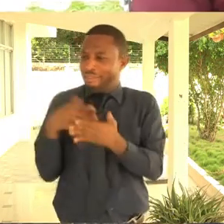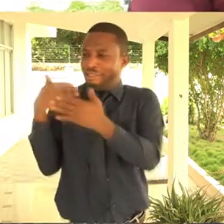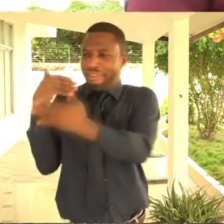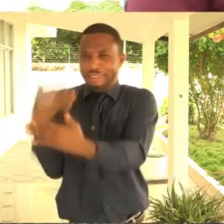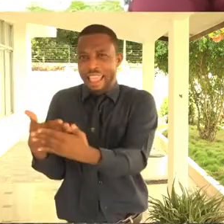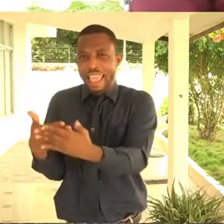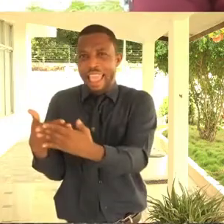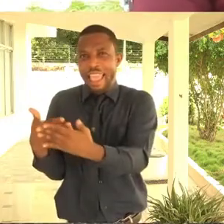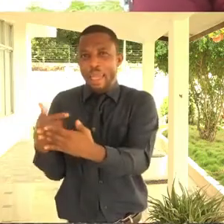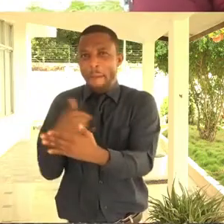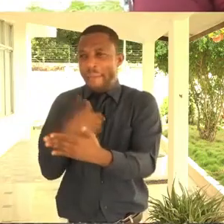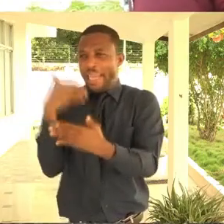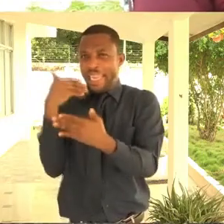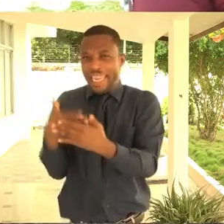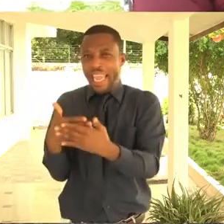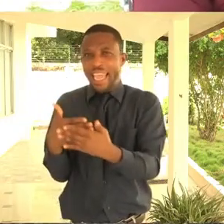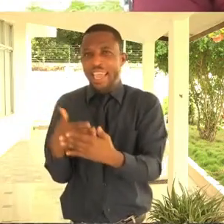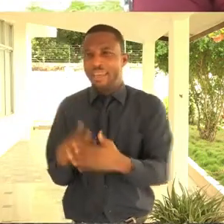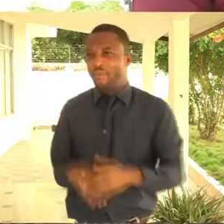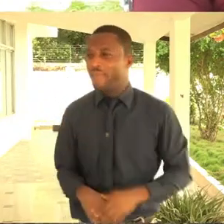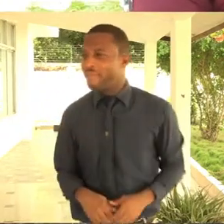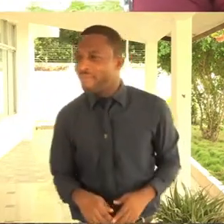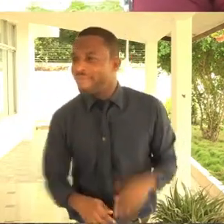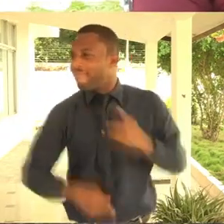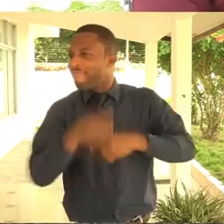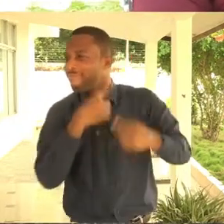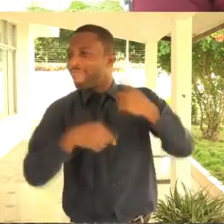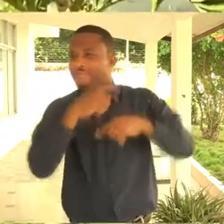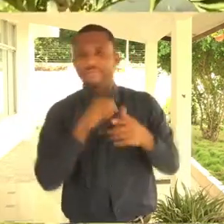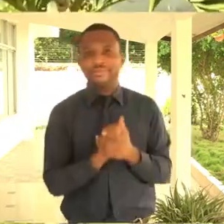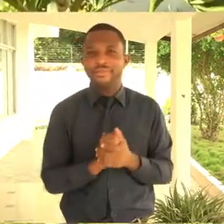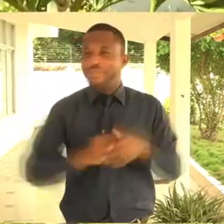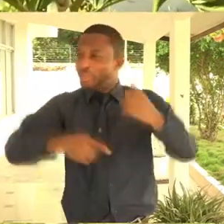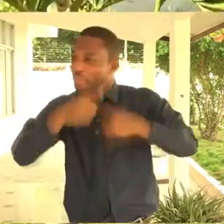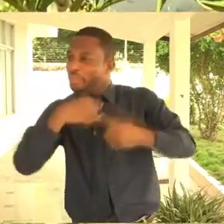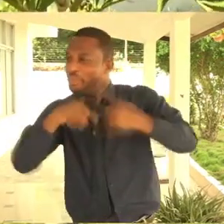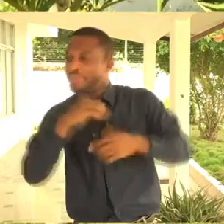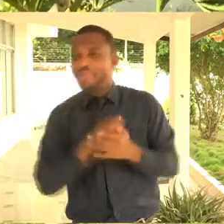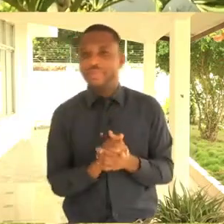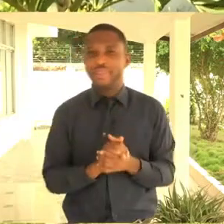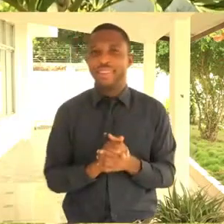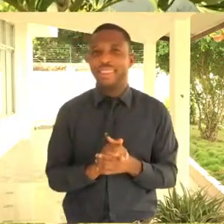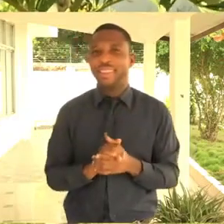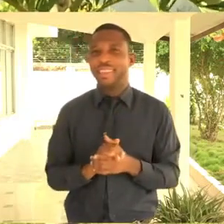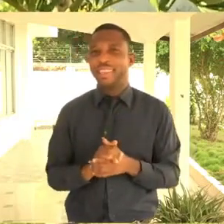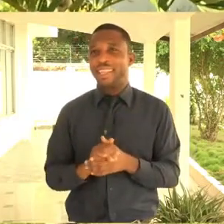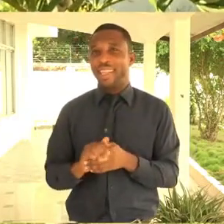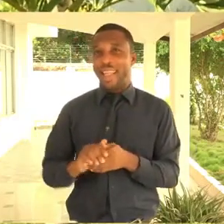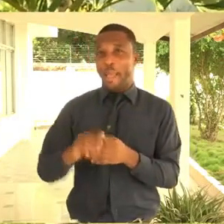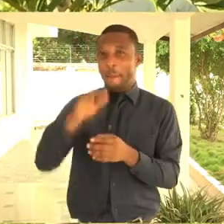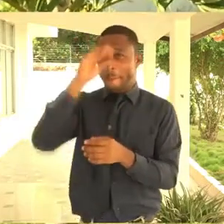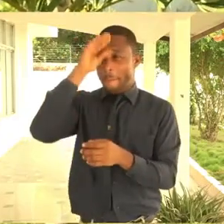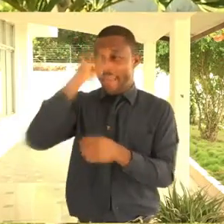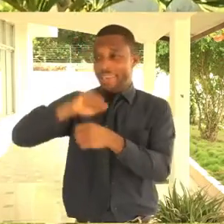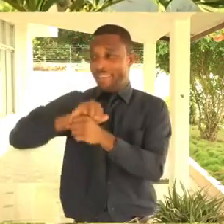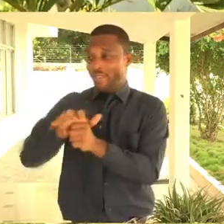very close to the person that day. And I saw on Lau's face, she was sitting in the audience and she was like blinking, telling me,